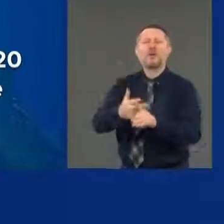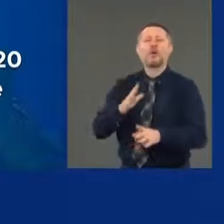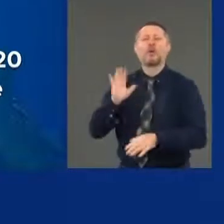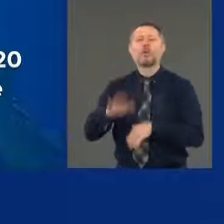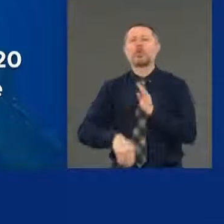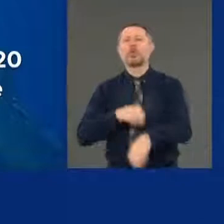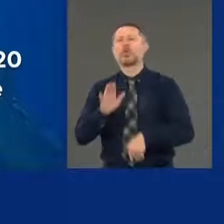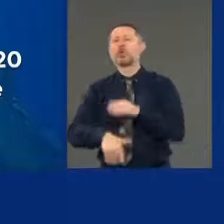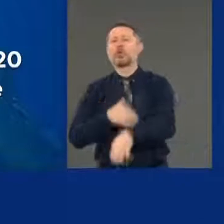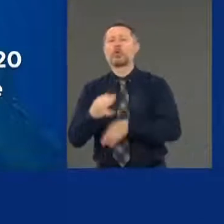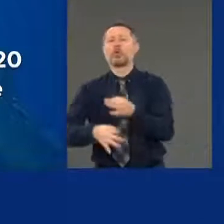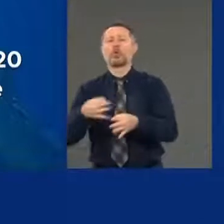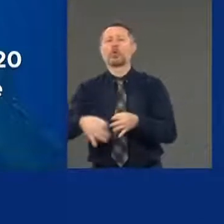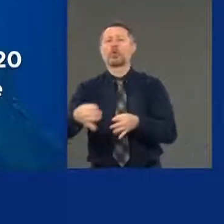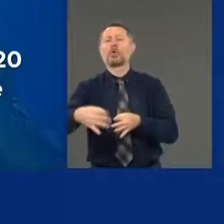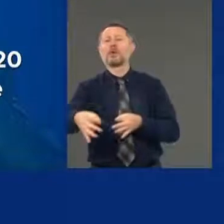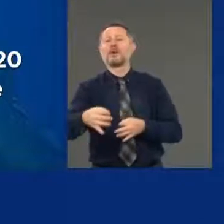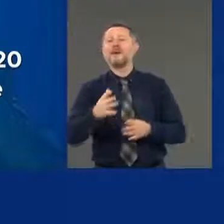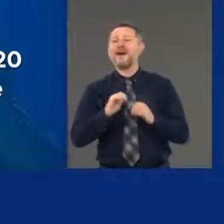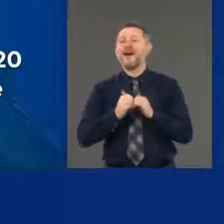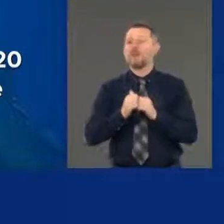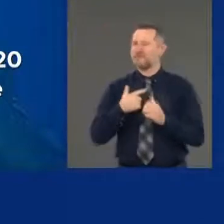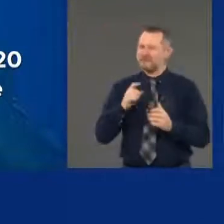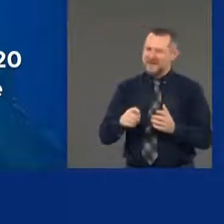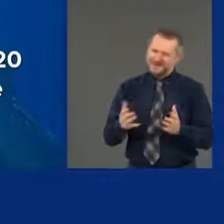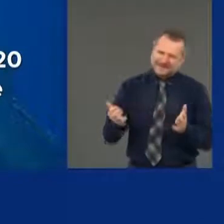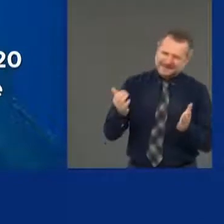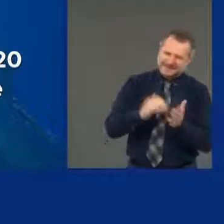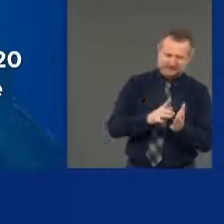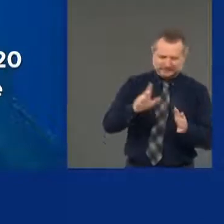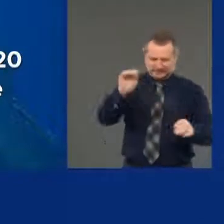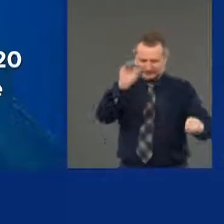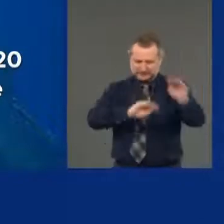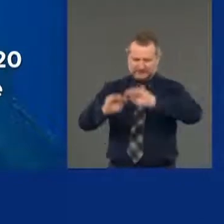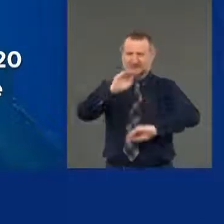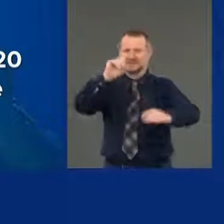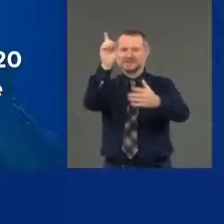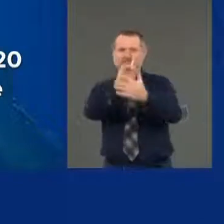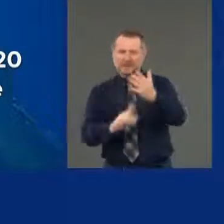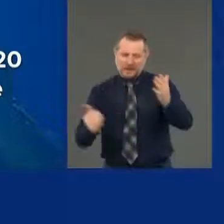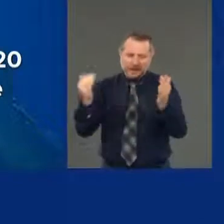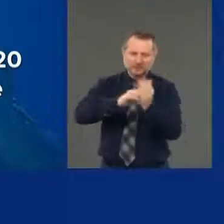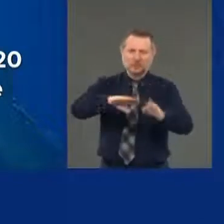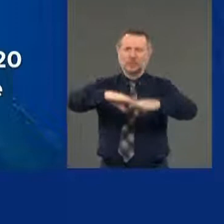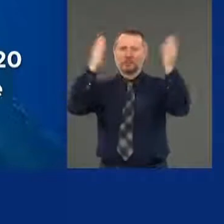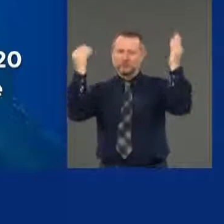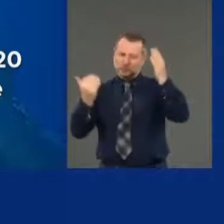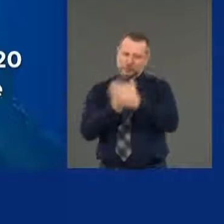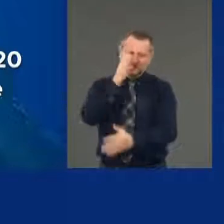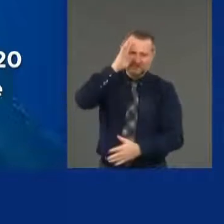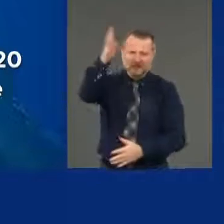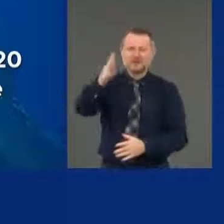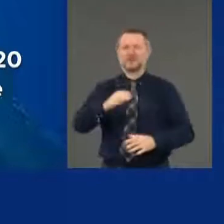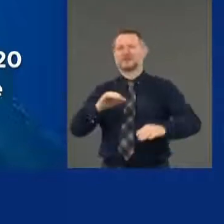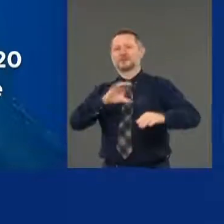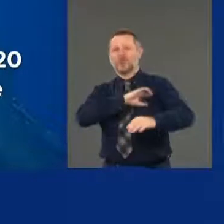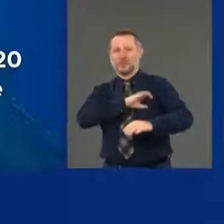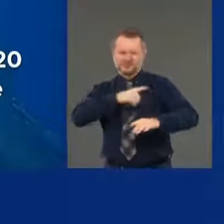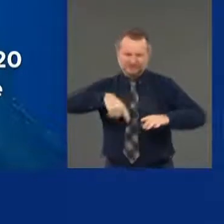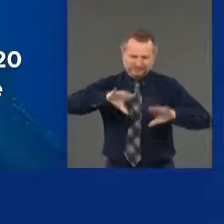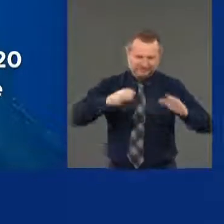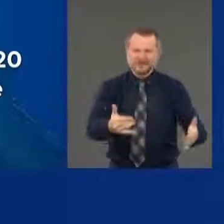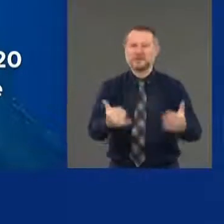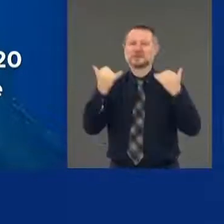redesign and reimagine and reinvent a police force for who we are and where we are?